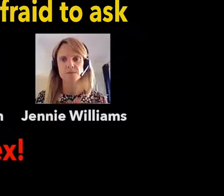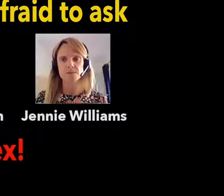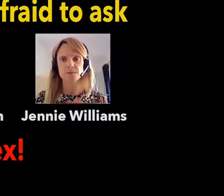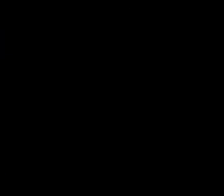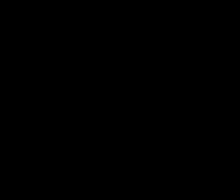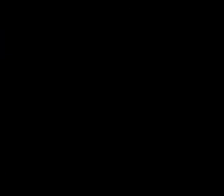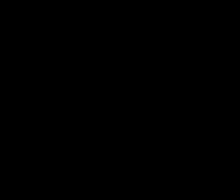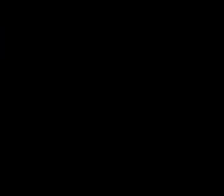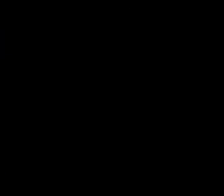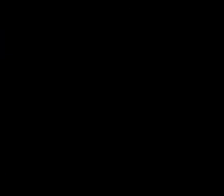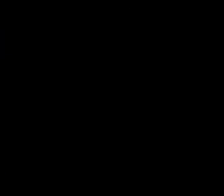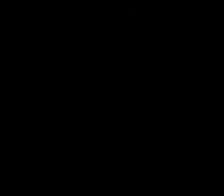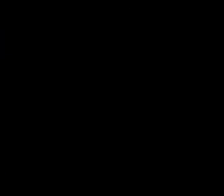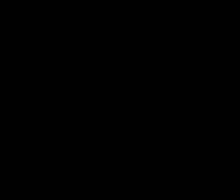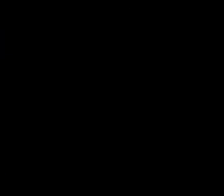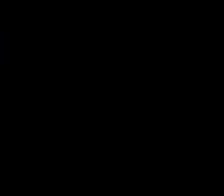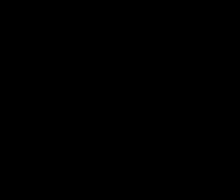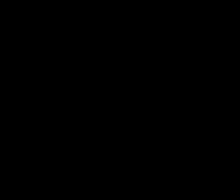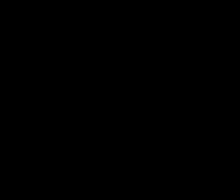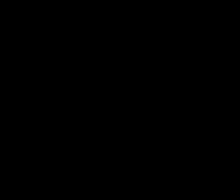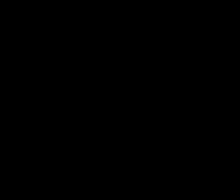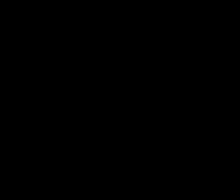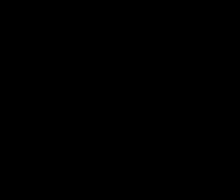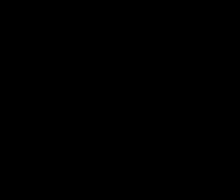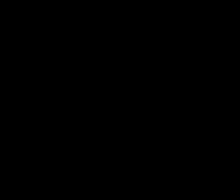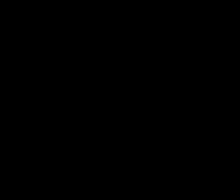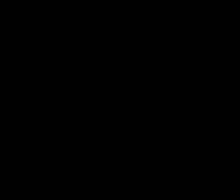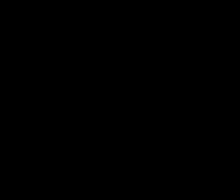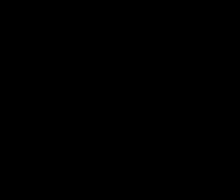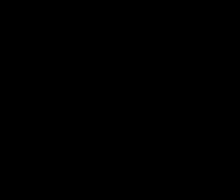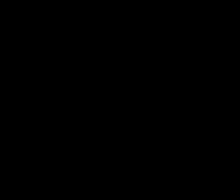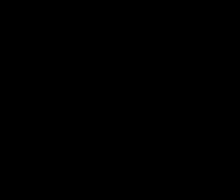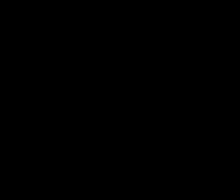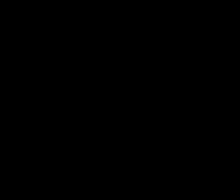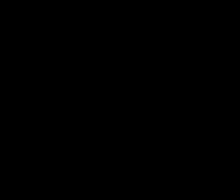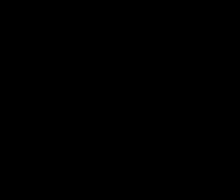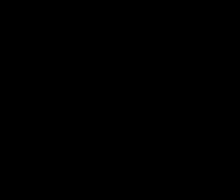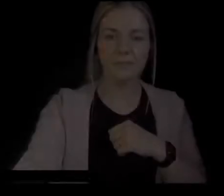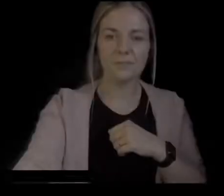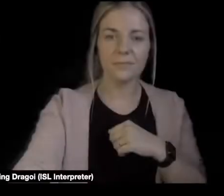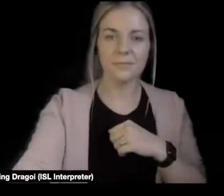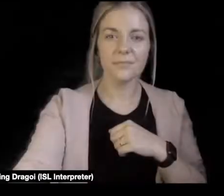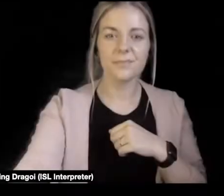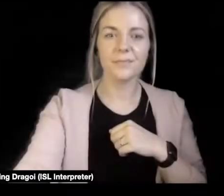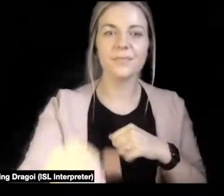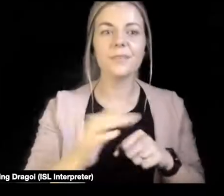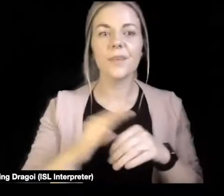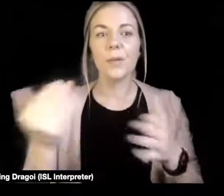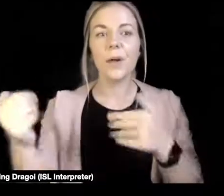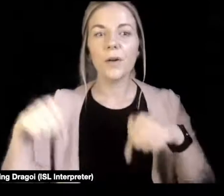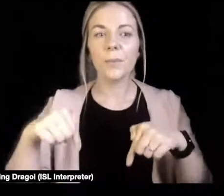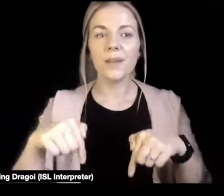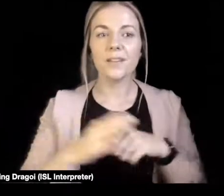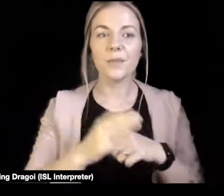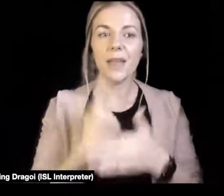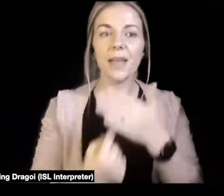I just want all welcome to be on behalf of the independent living movement. I learned we are a